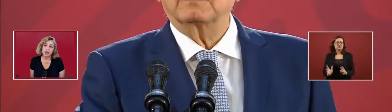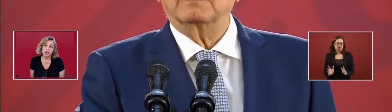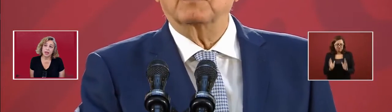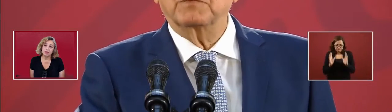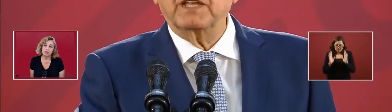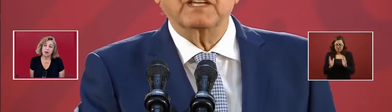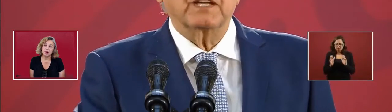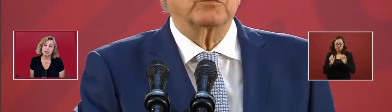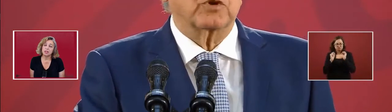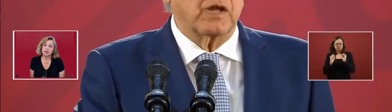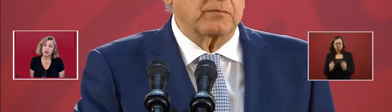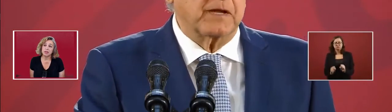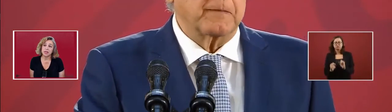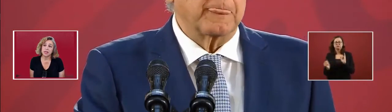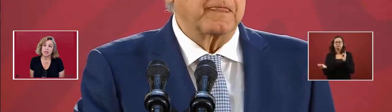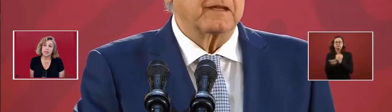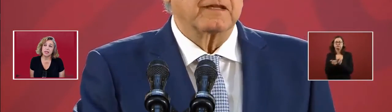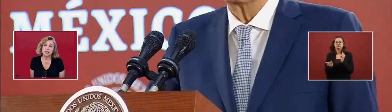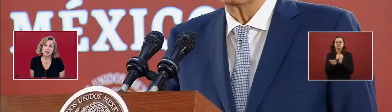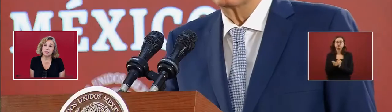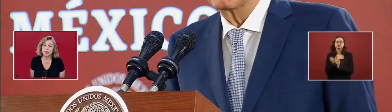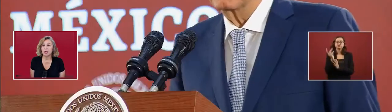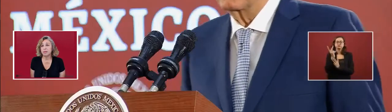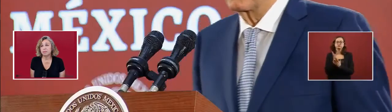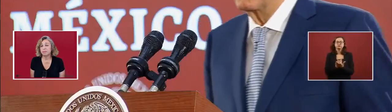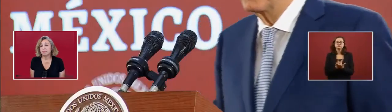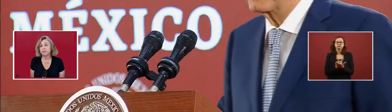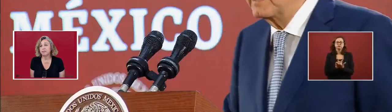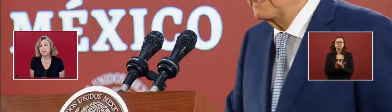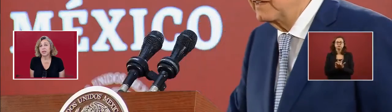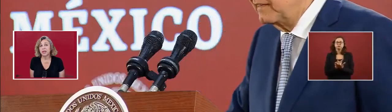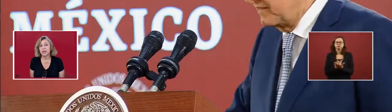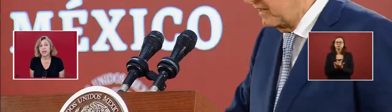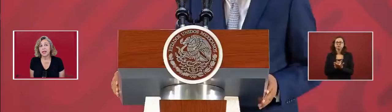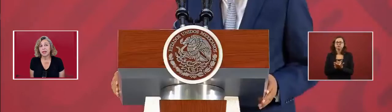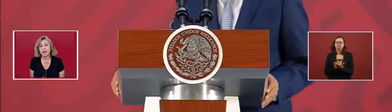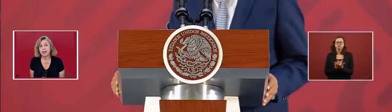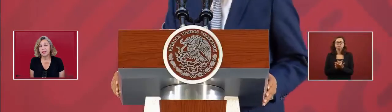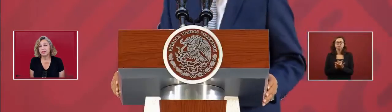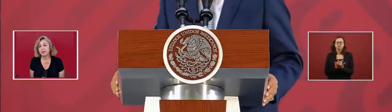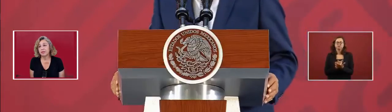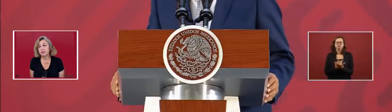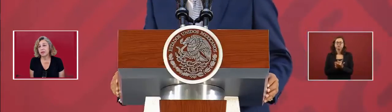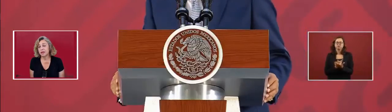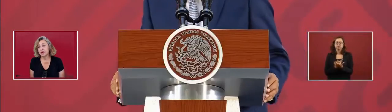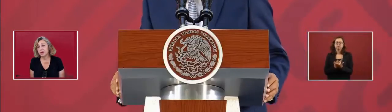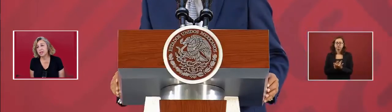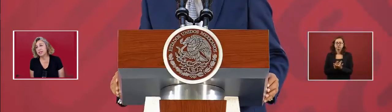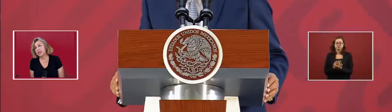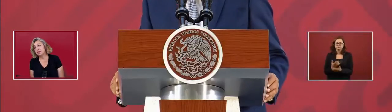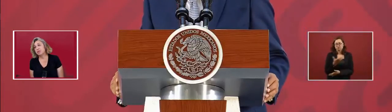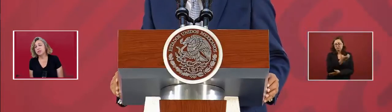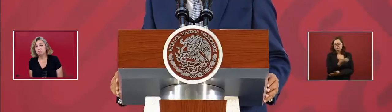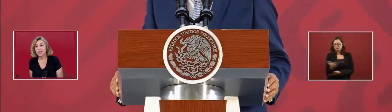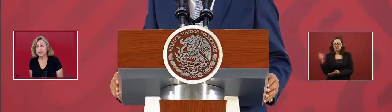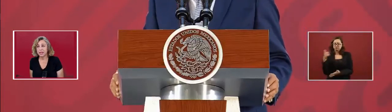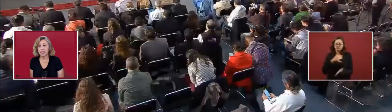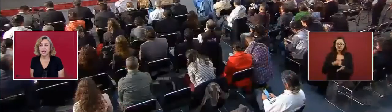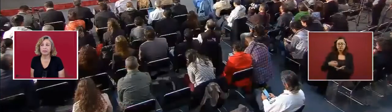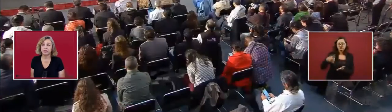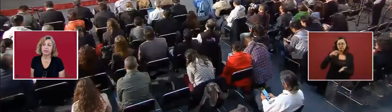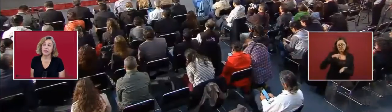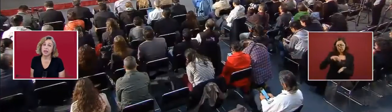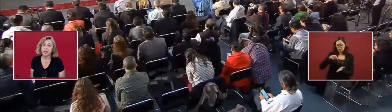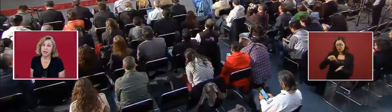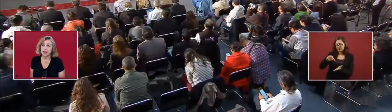And we're also guaranteeing the program, like here, he said with planting